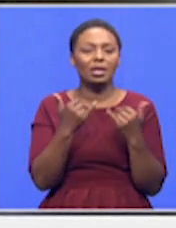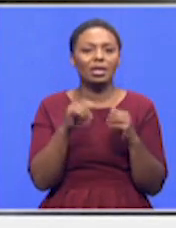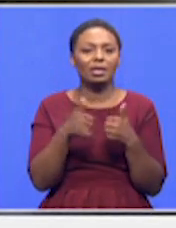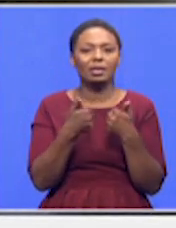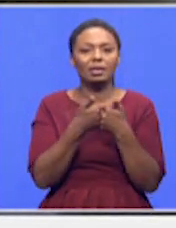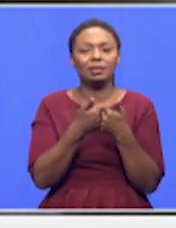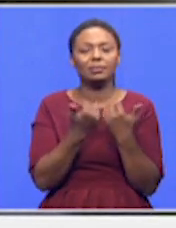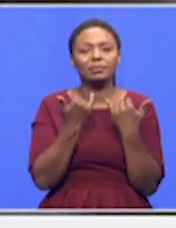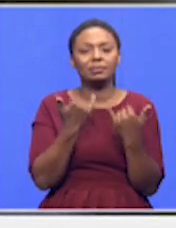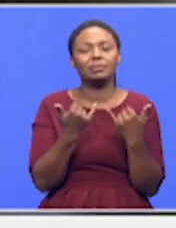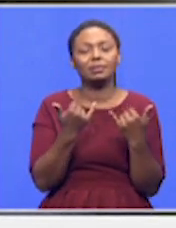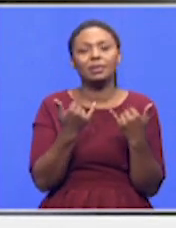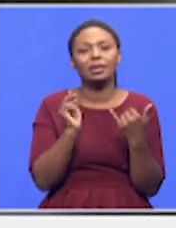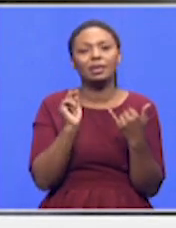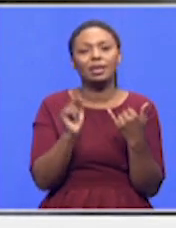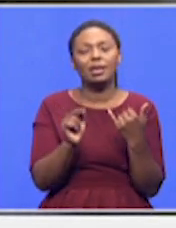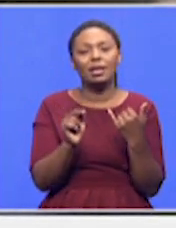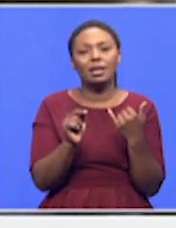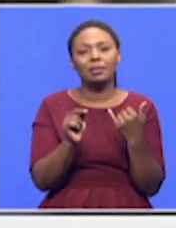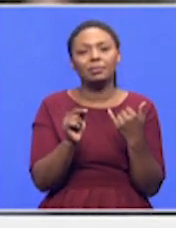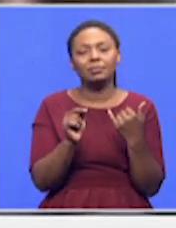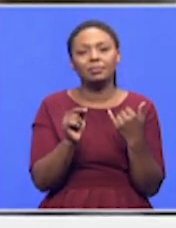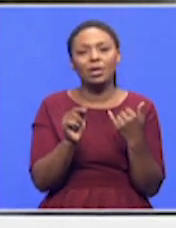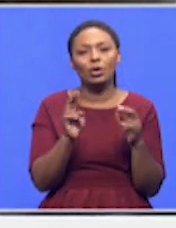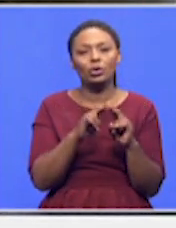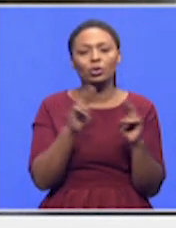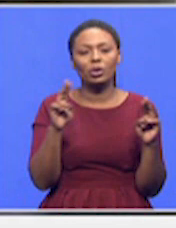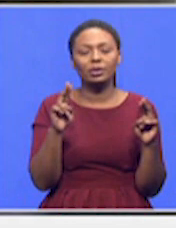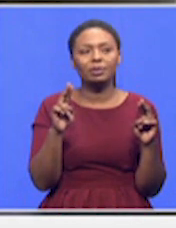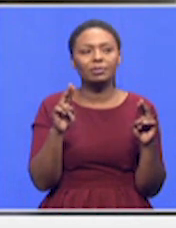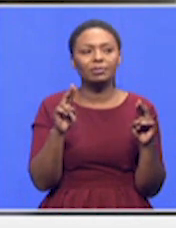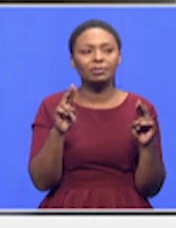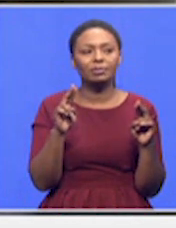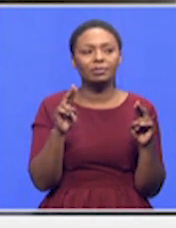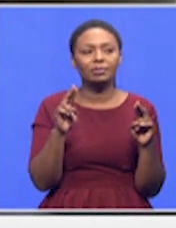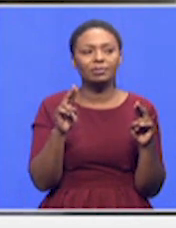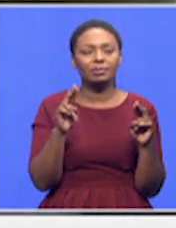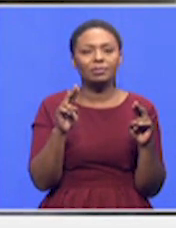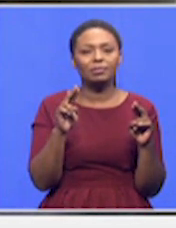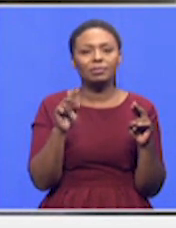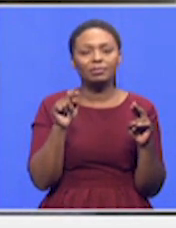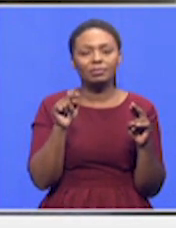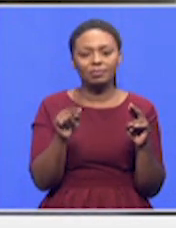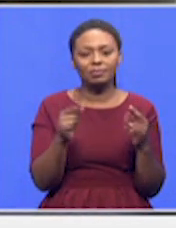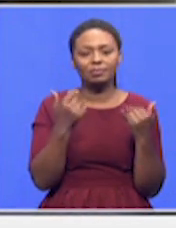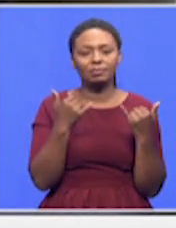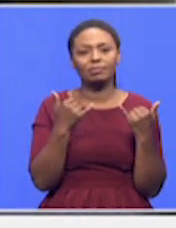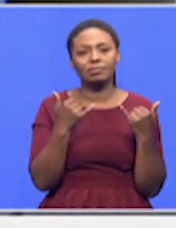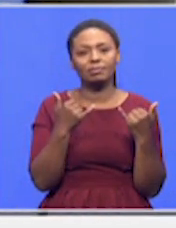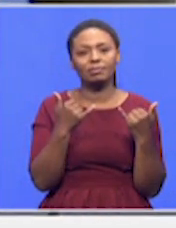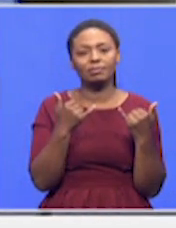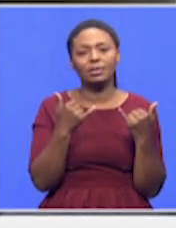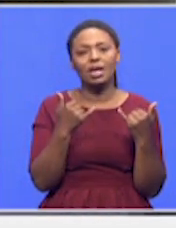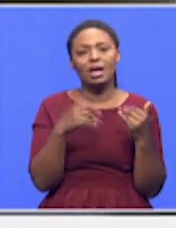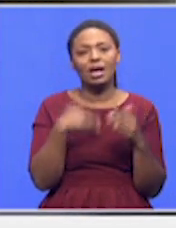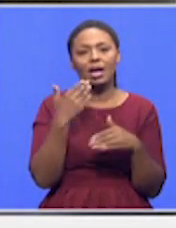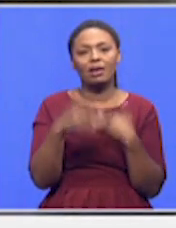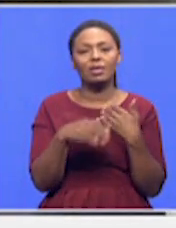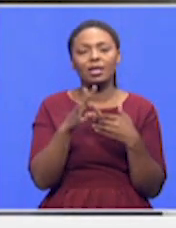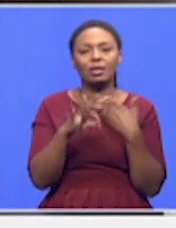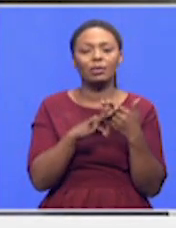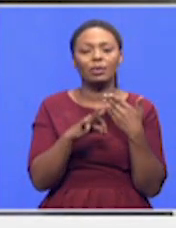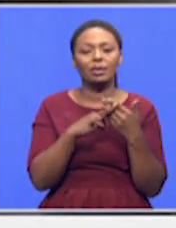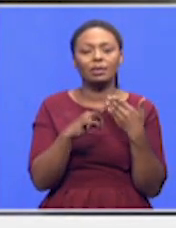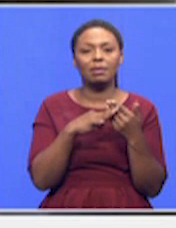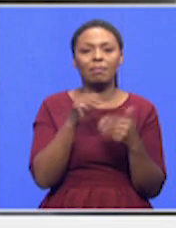clinic. Because it's not fully functioning, given because of the renovation. But after three weeks, a month, I think